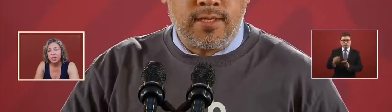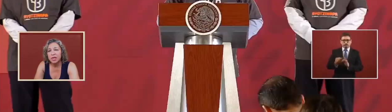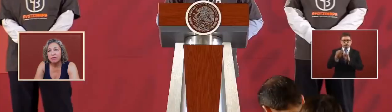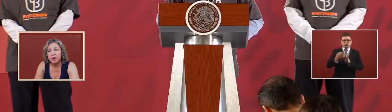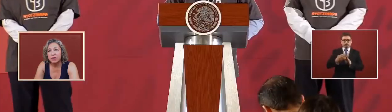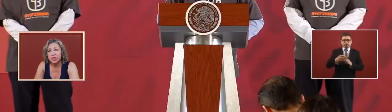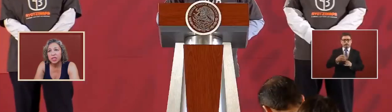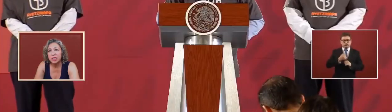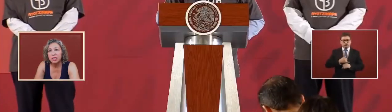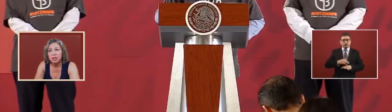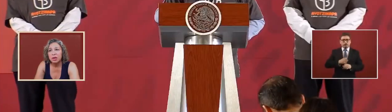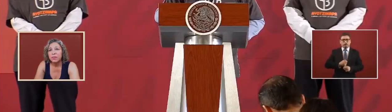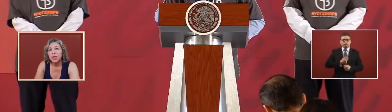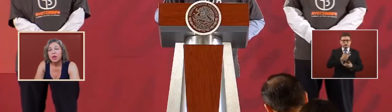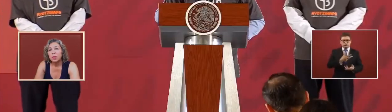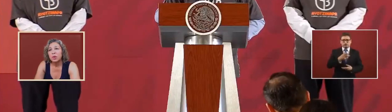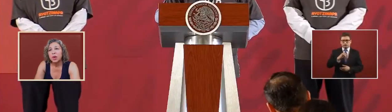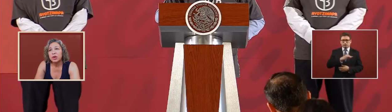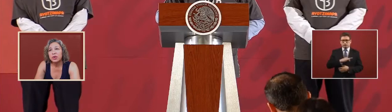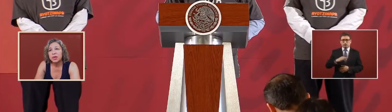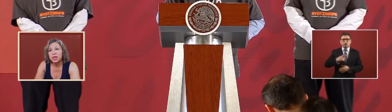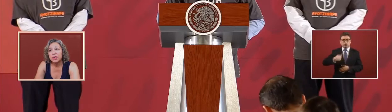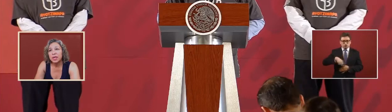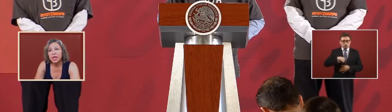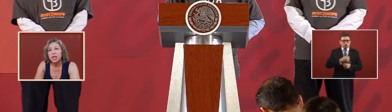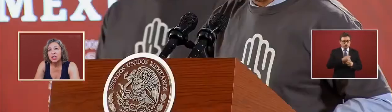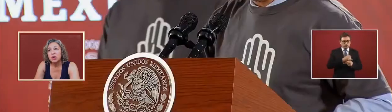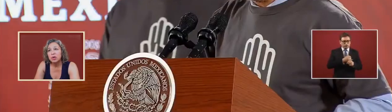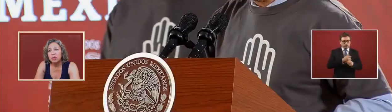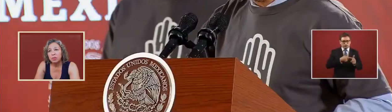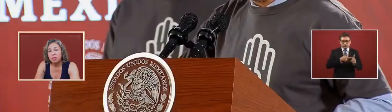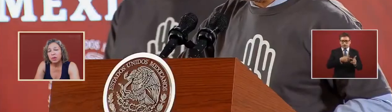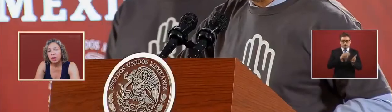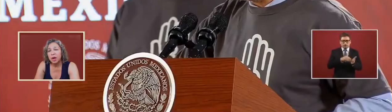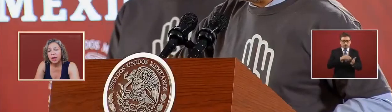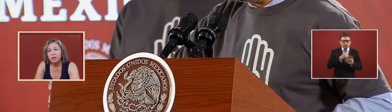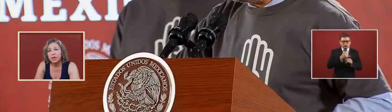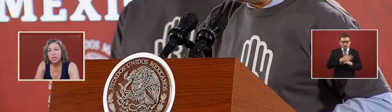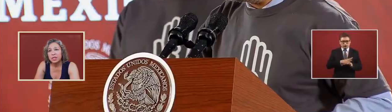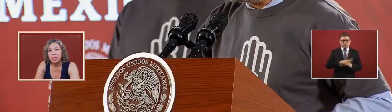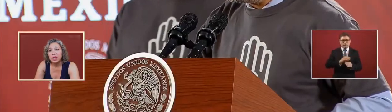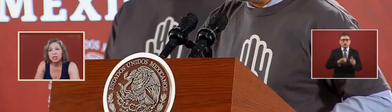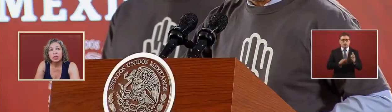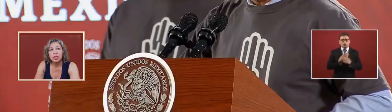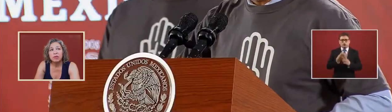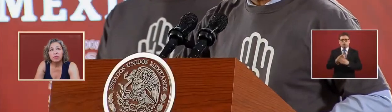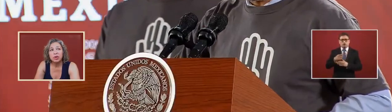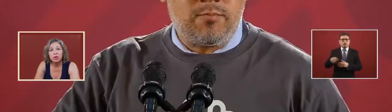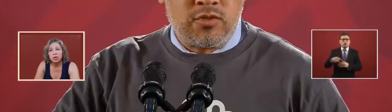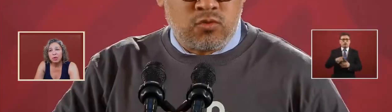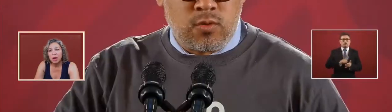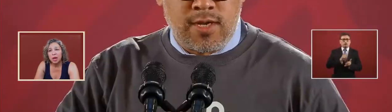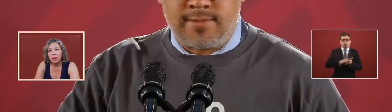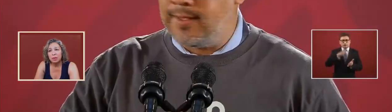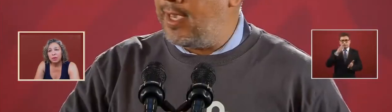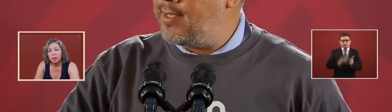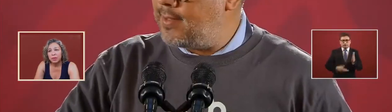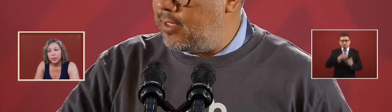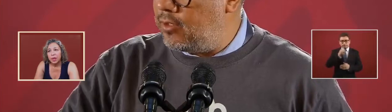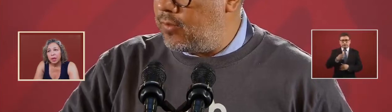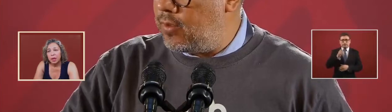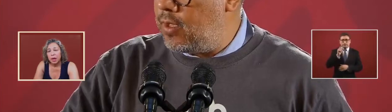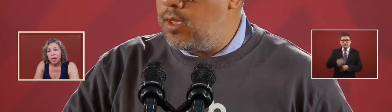accounting in front of justice what we are doing is getting new uh evidence to give new uh